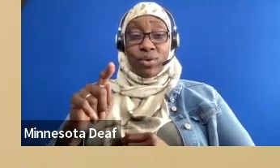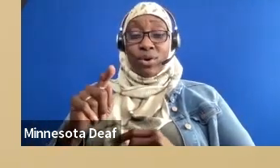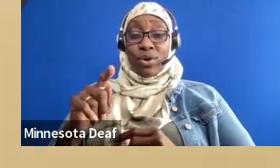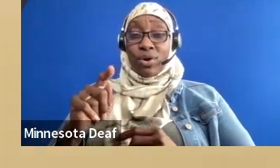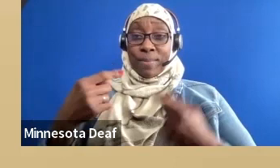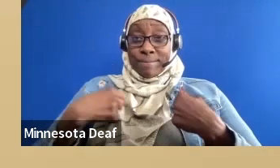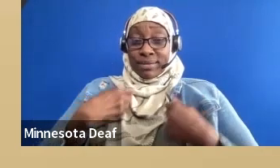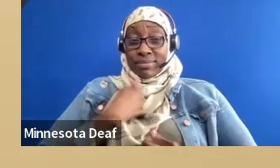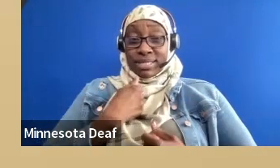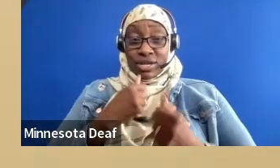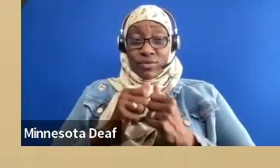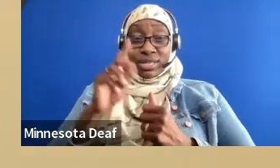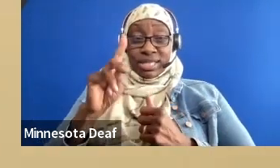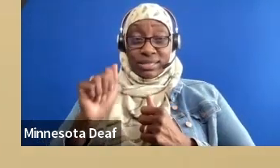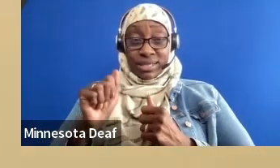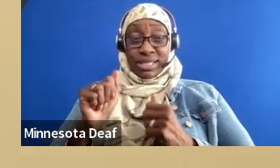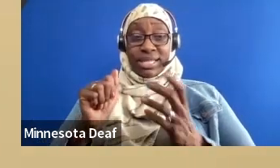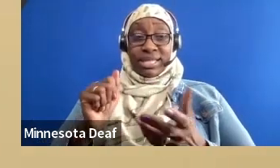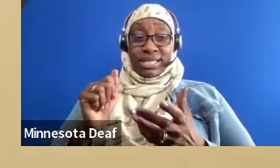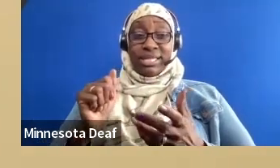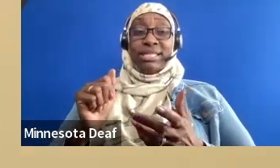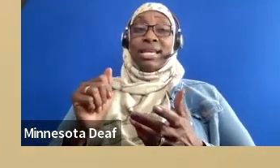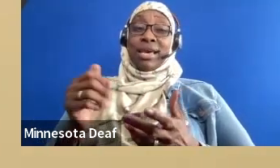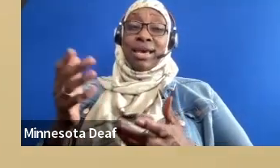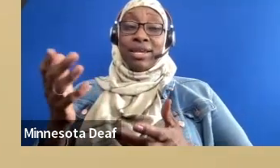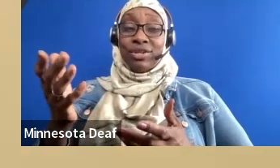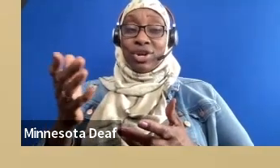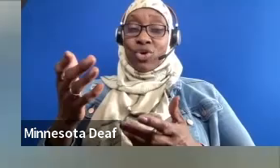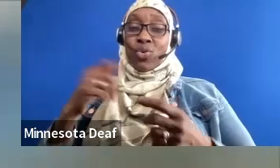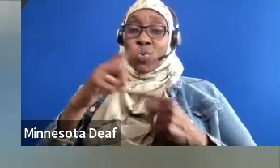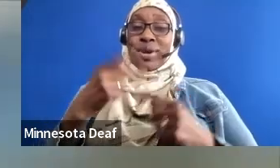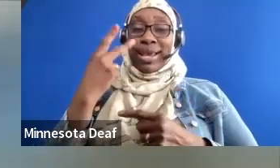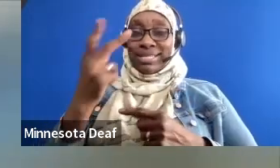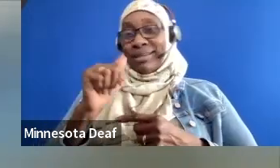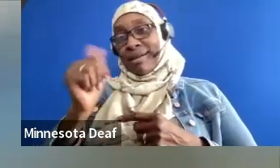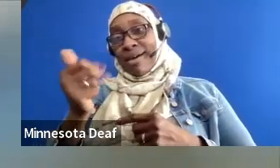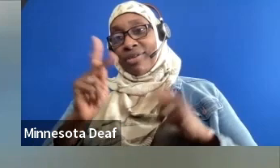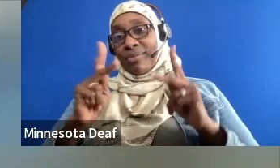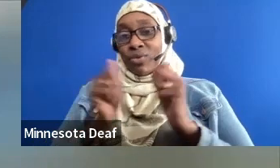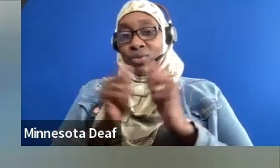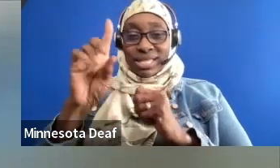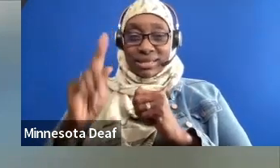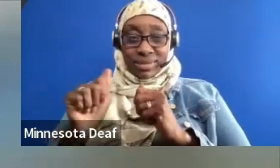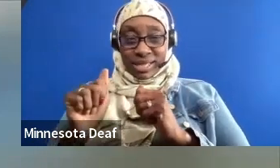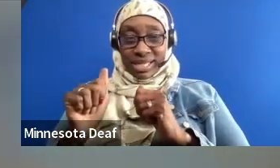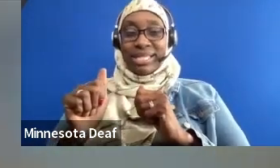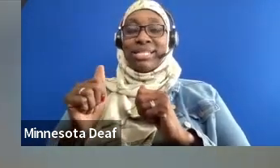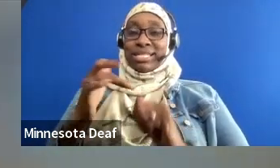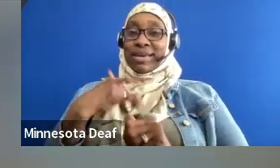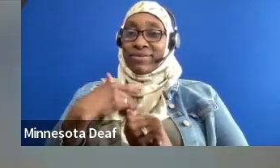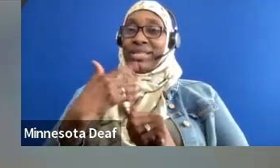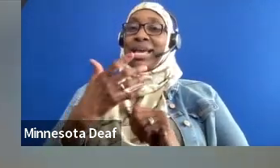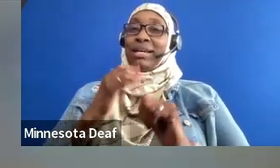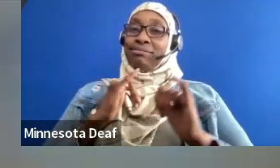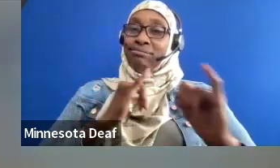just me, but other people. They're like, know, the exact person can do it that I can. PYD is making bold and innovative improvements to this year's programs. YLF